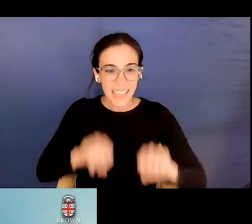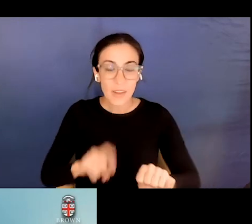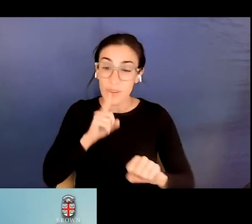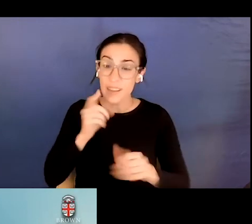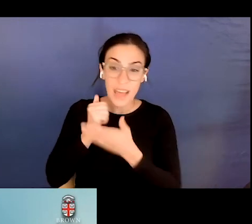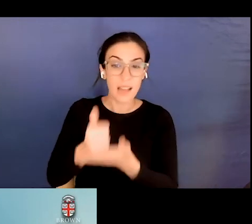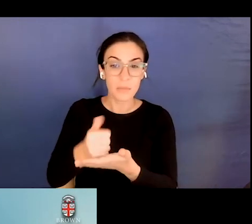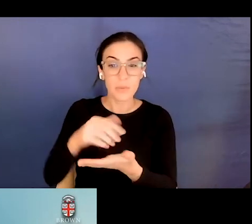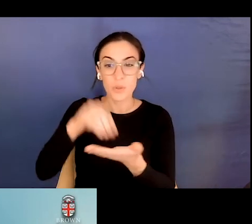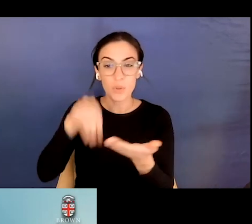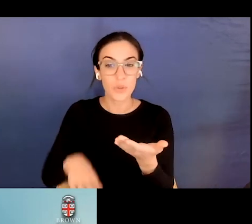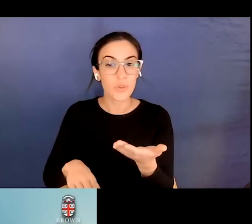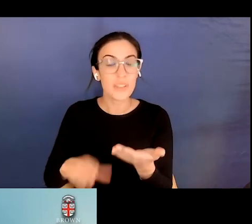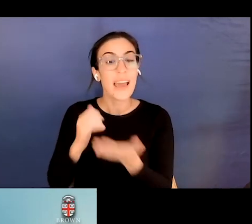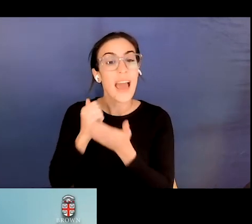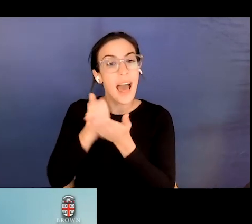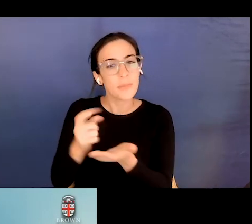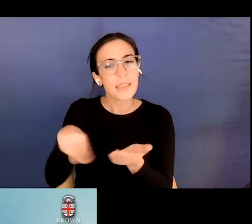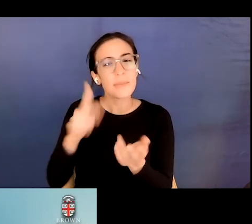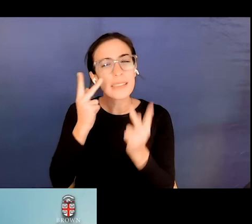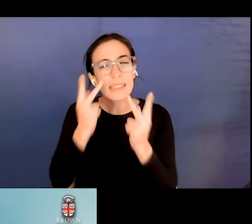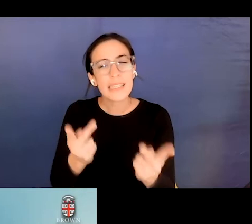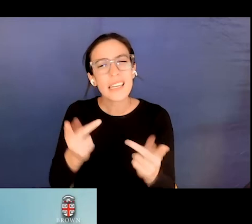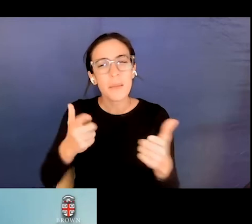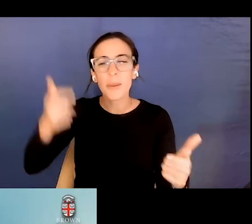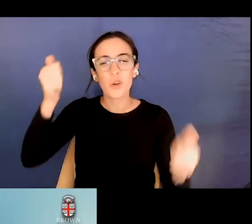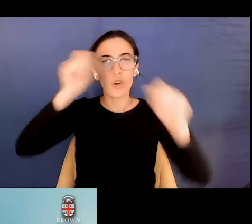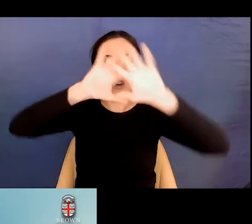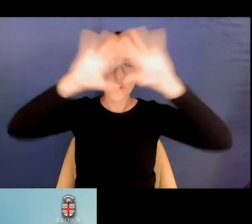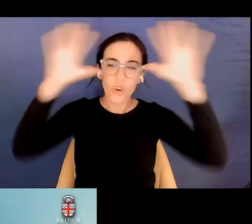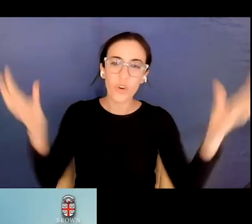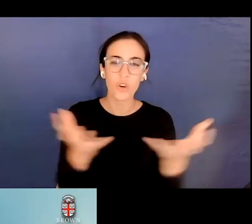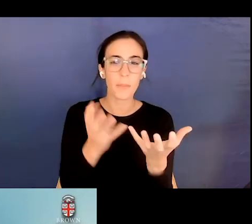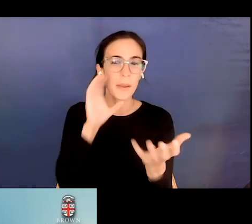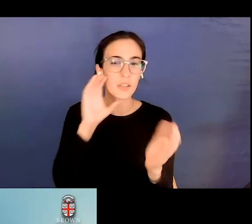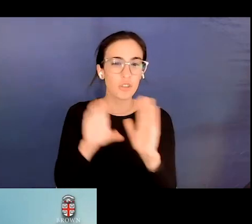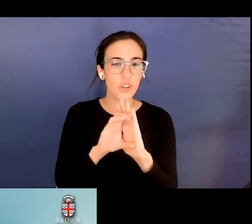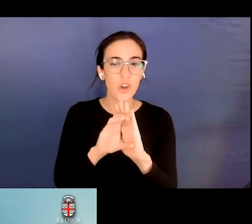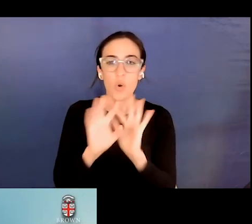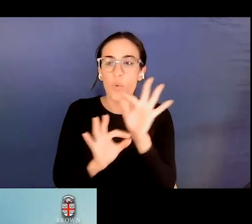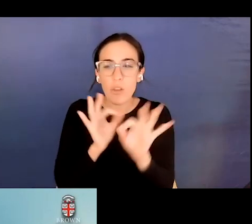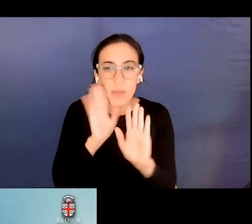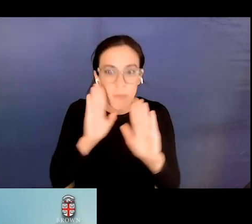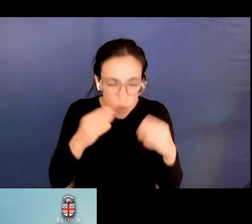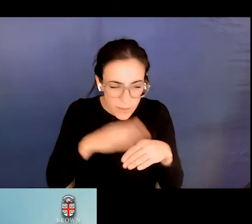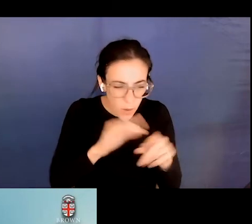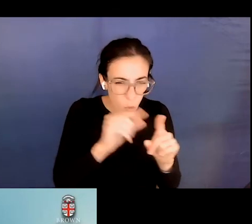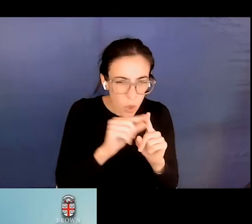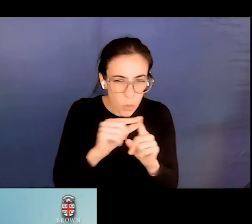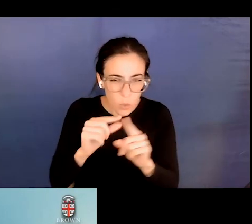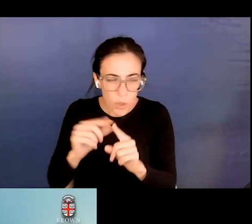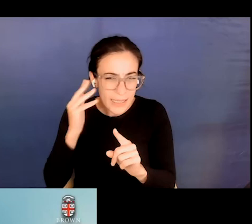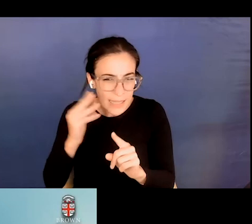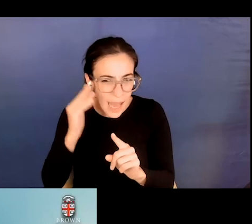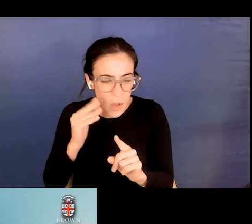them see like the bigger discursal picture, which, which sometimes when they're focusing on just the, the phonemes and the sounds and the words that